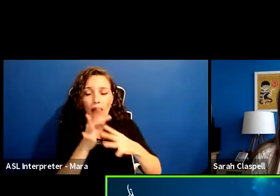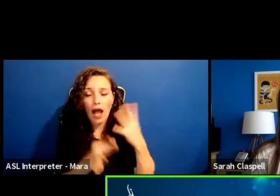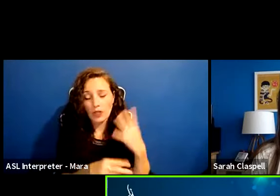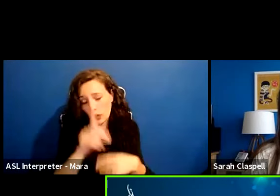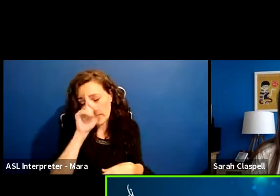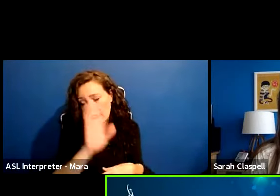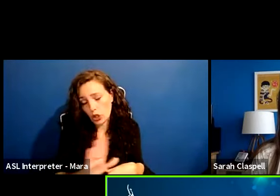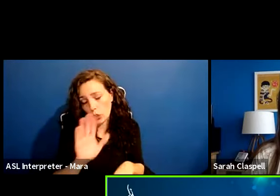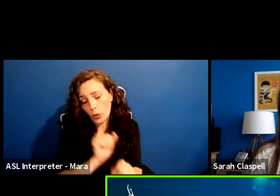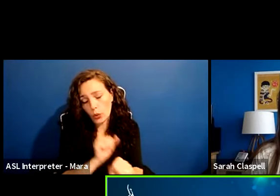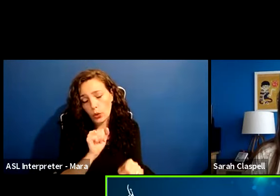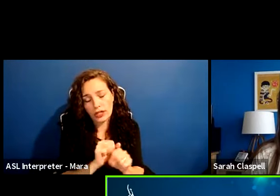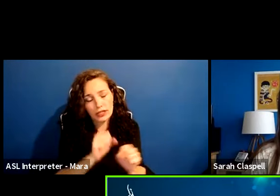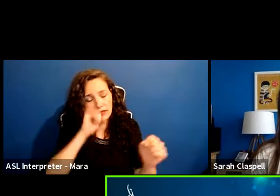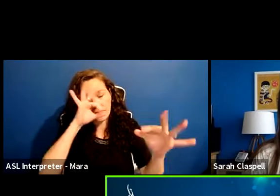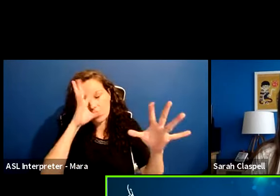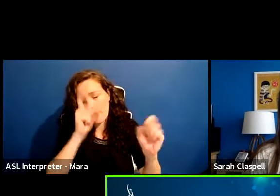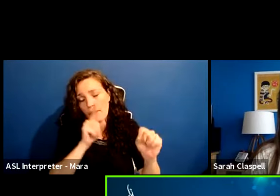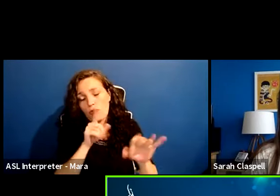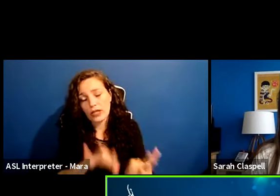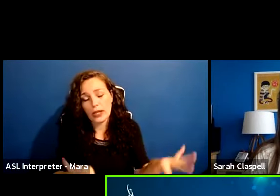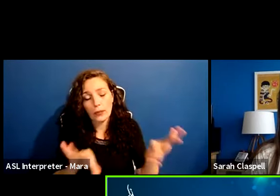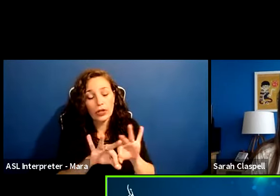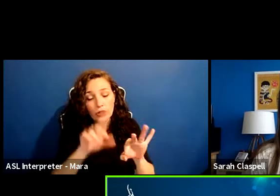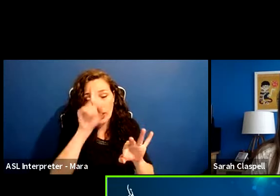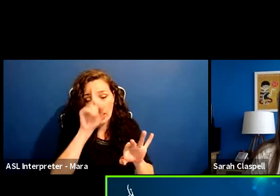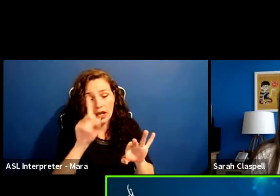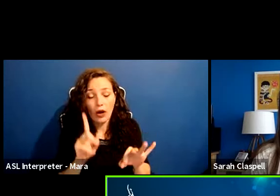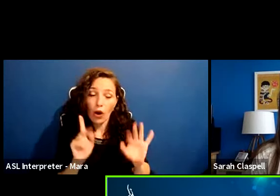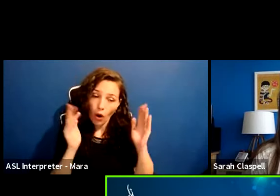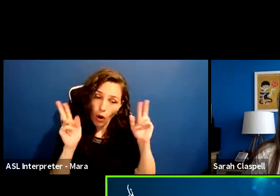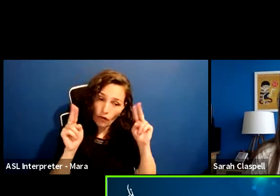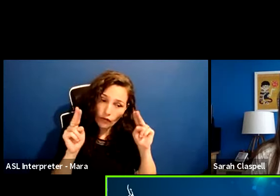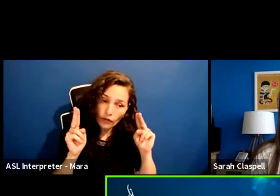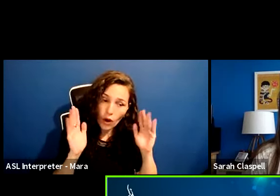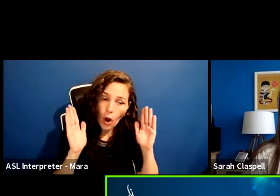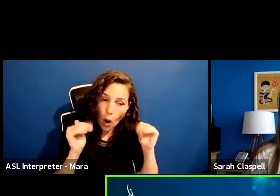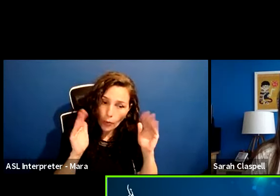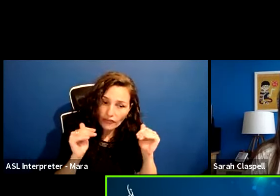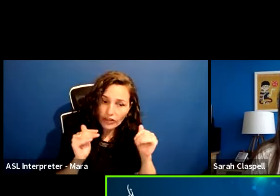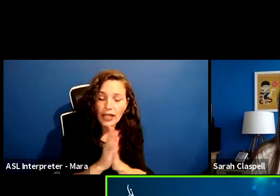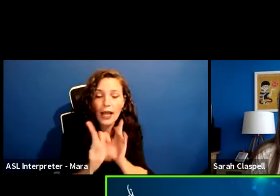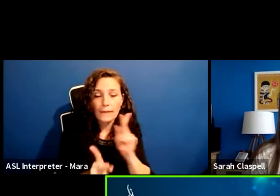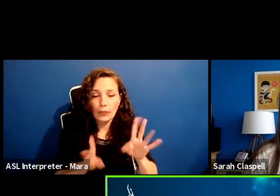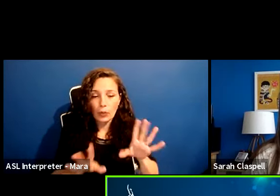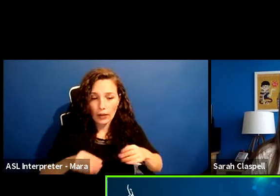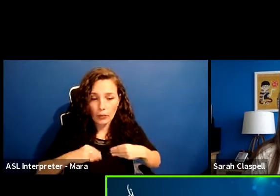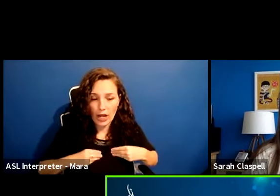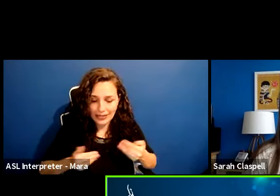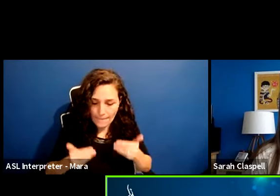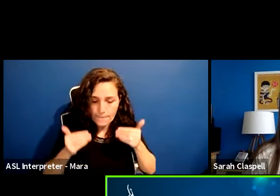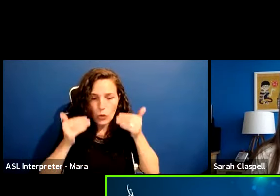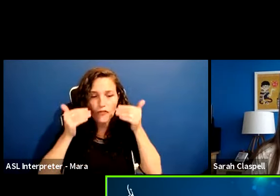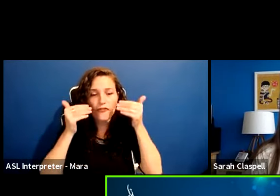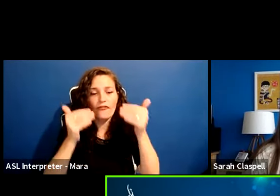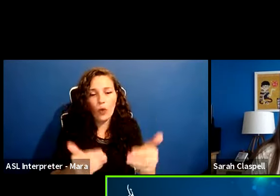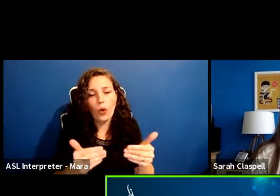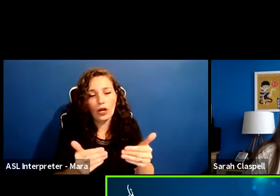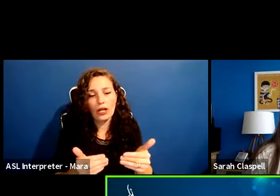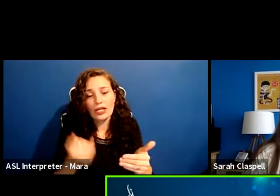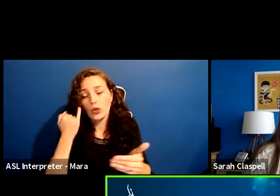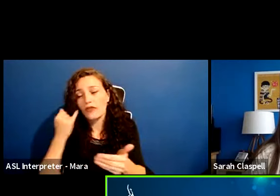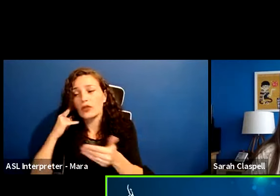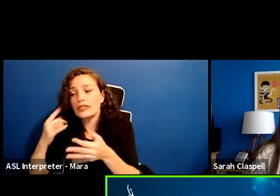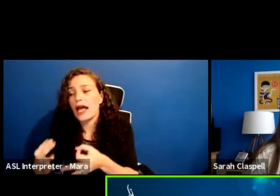so important. I hope people really embrace this and move forward with it. Because as I said, whether you decide to be an improv